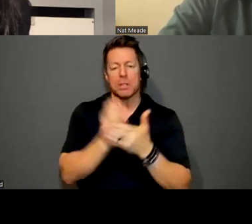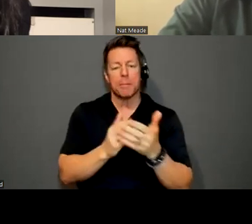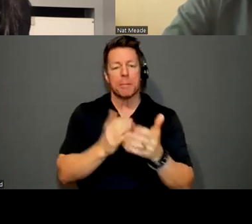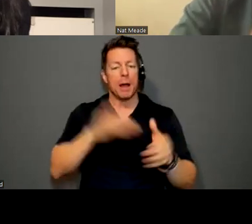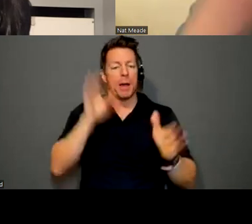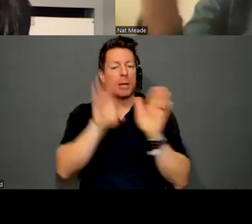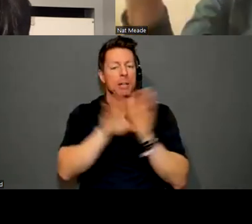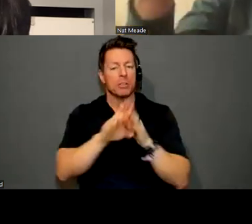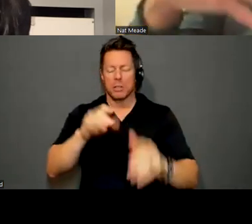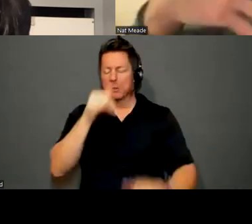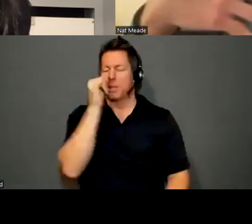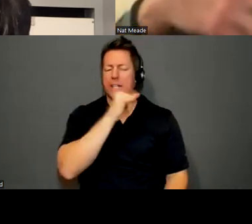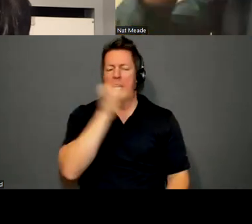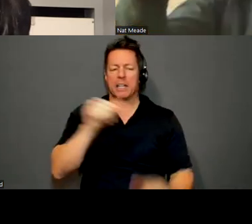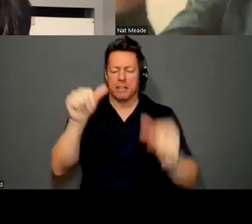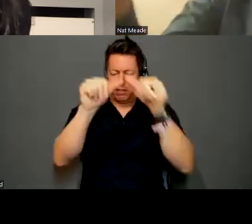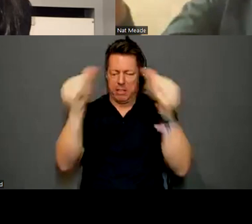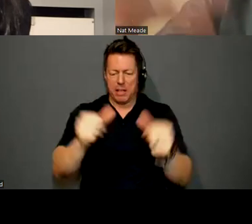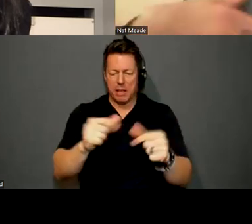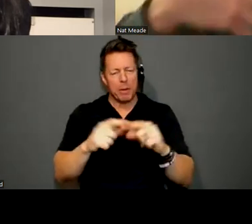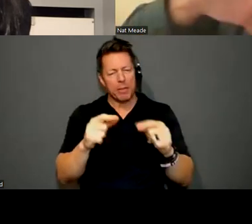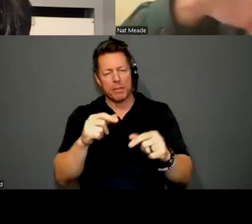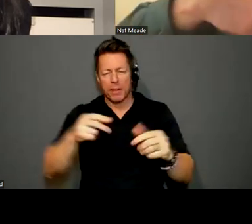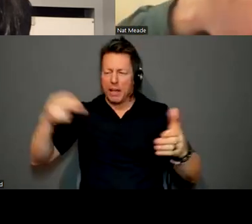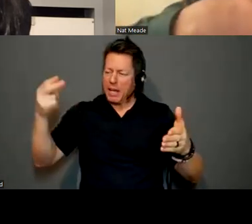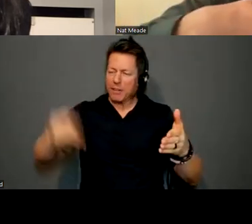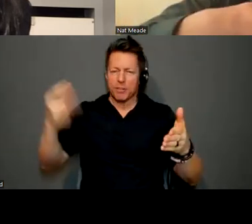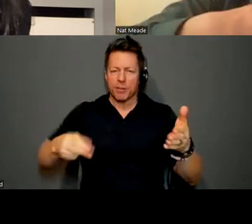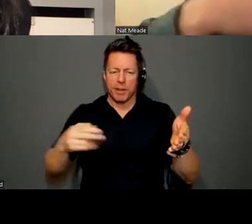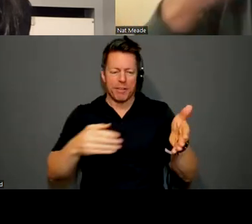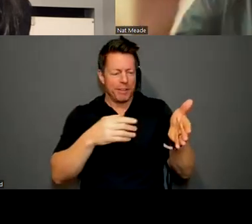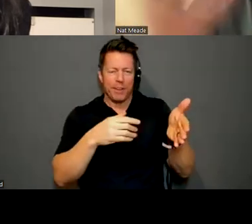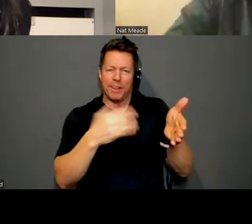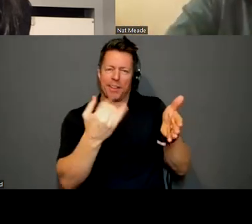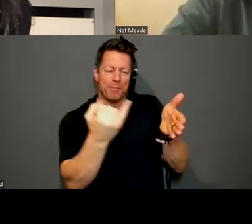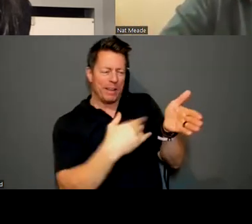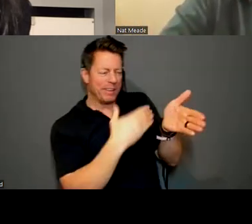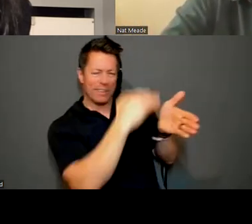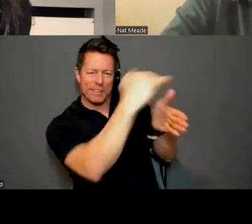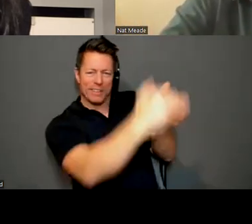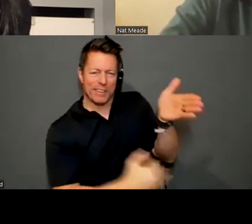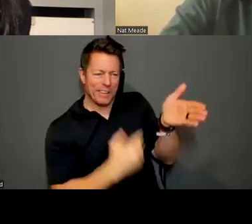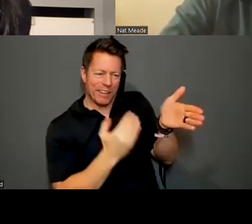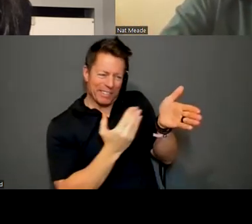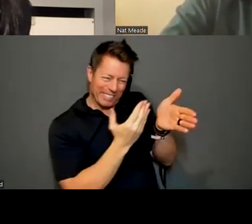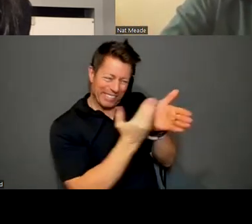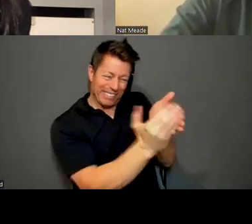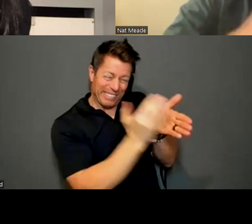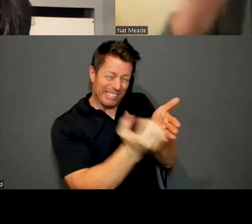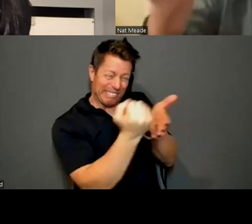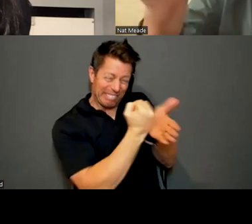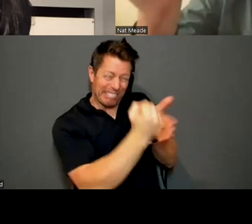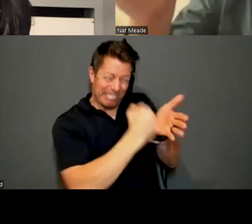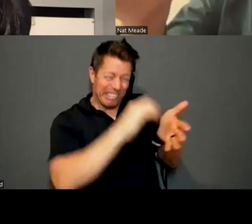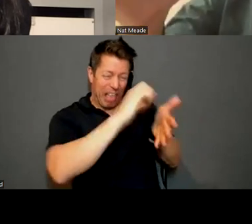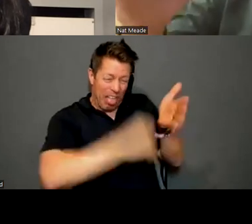but then there's this worked over surface with this history. And I think we, we kind of, there's a certain amount of reverence that we, that we